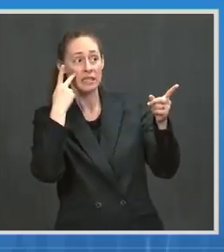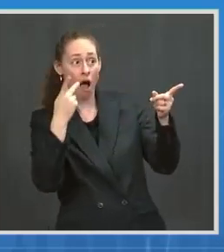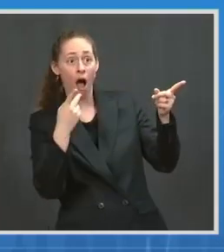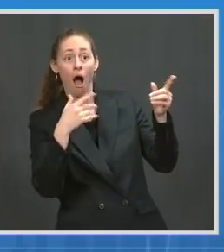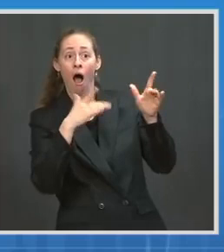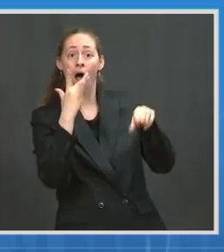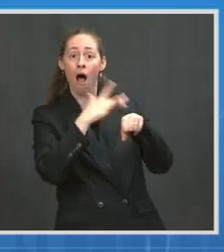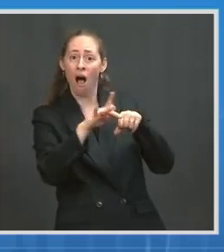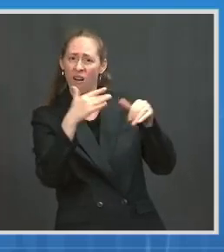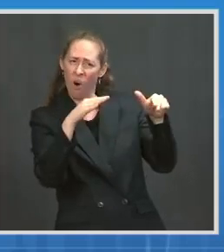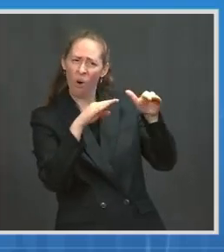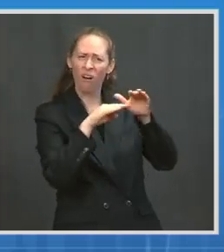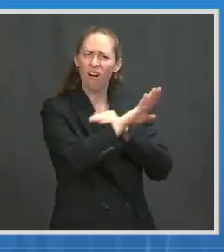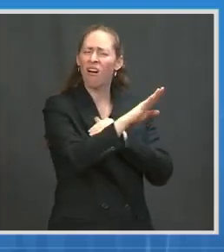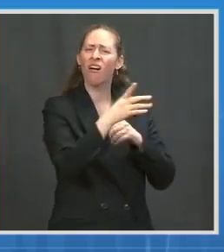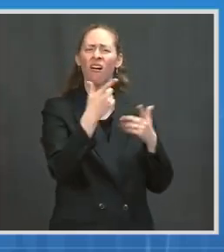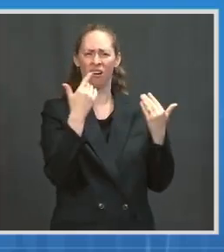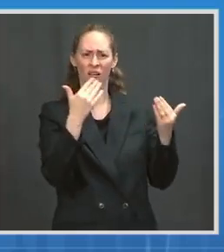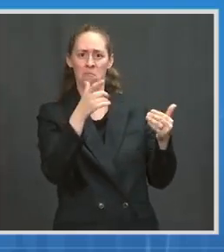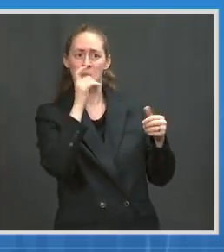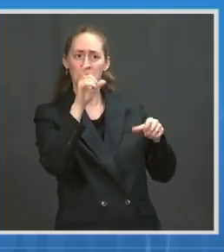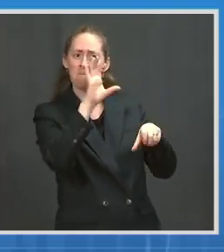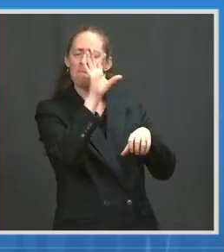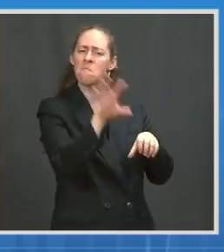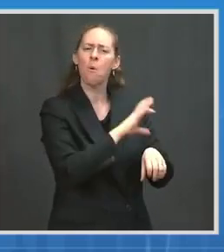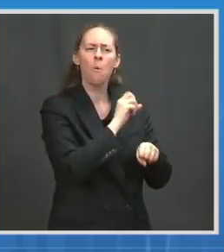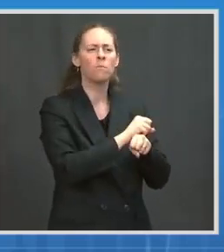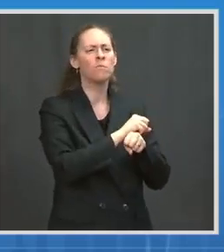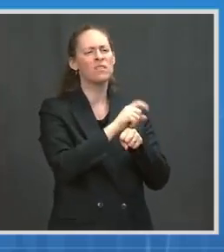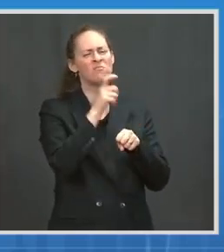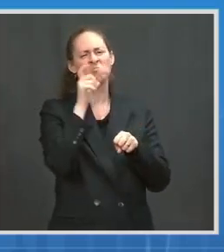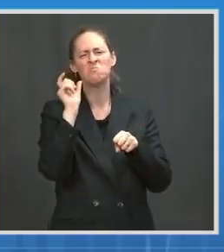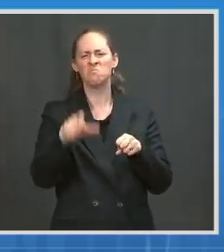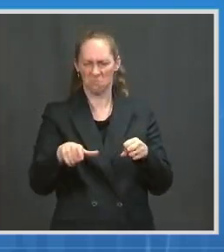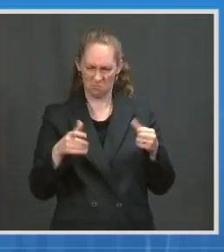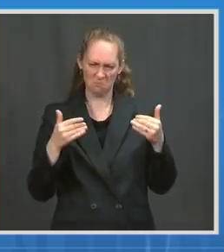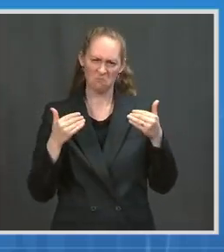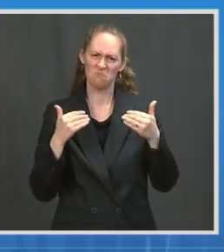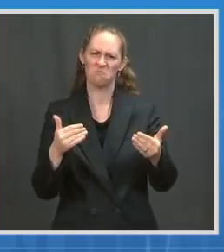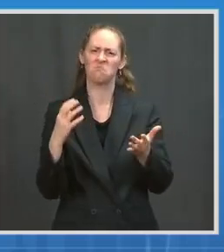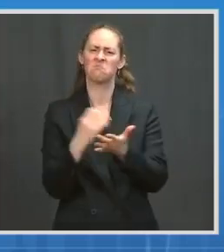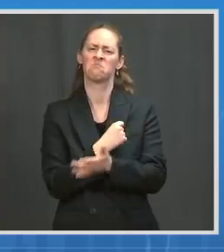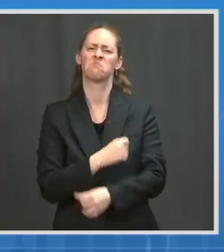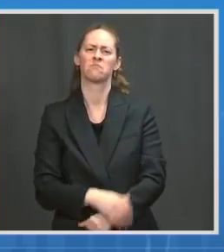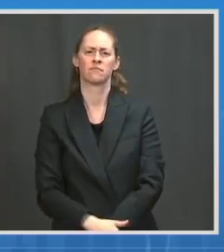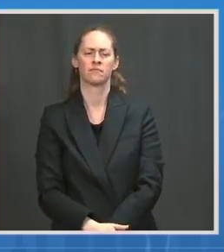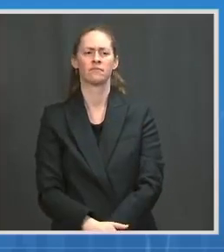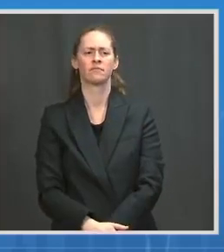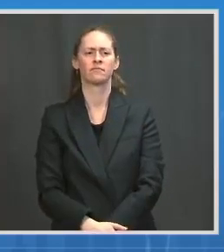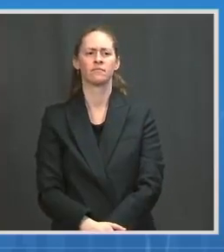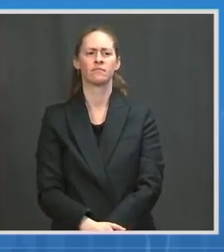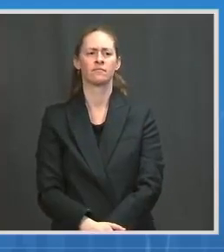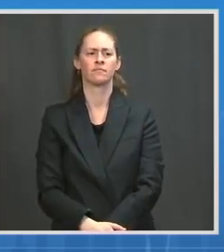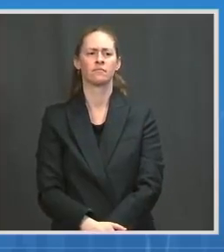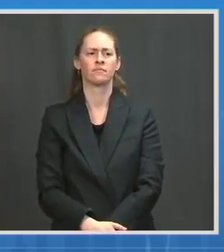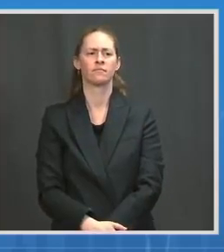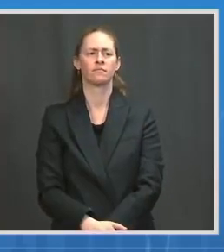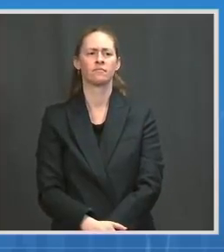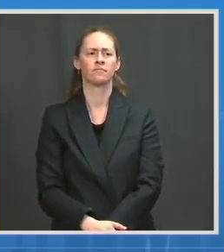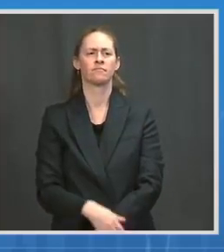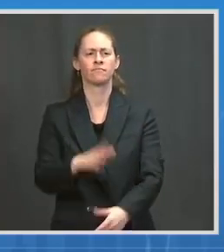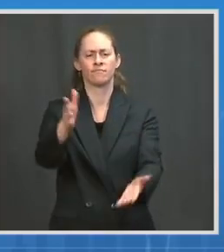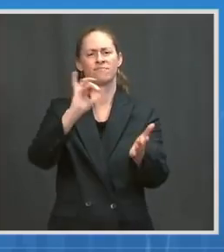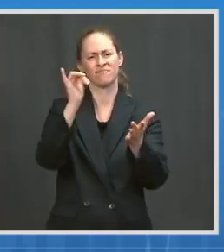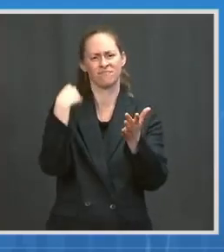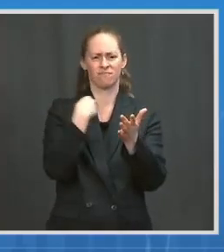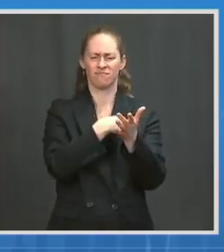you should be able to increasingly get a vaccine without an appointment. I'm helping people find their vaccine. The slide that Dr. Fauci put